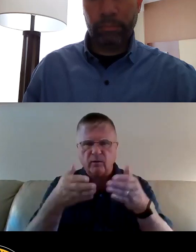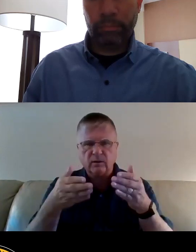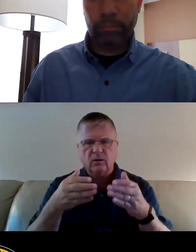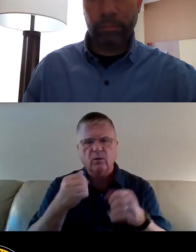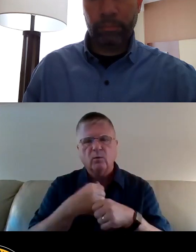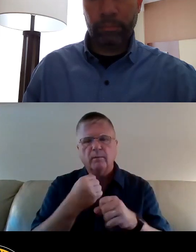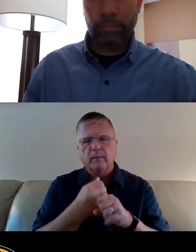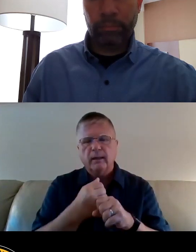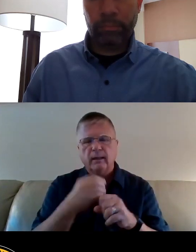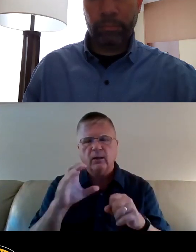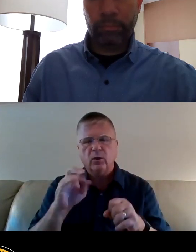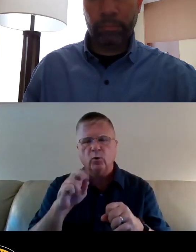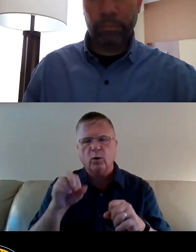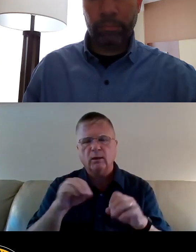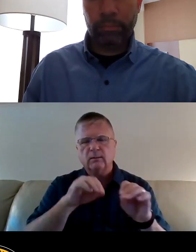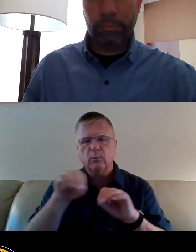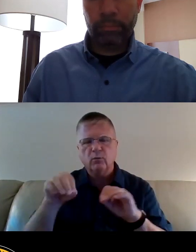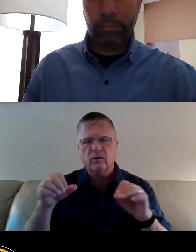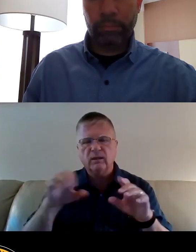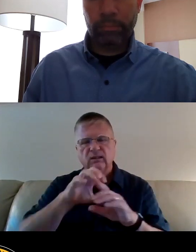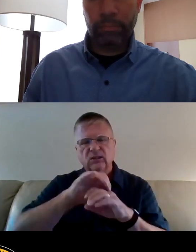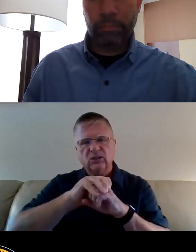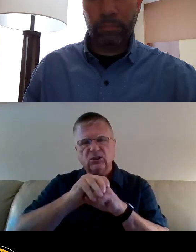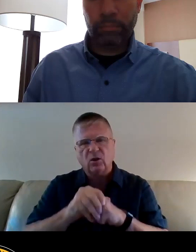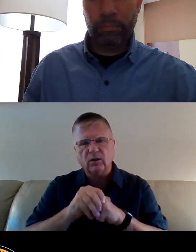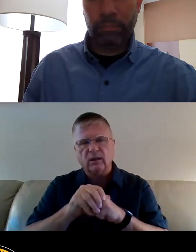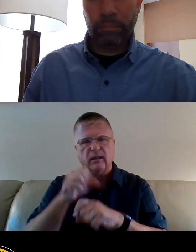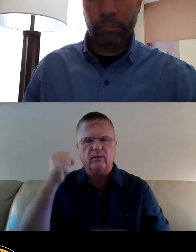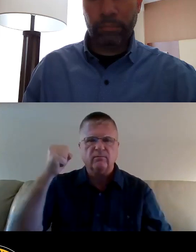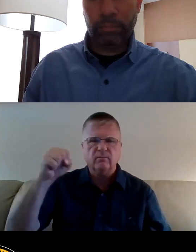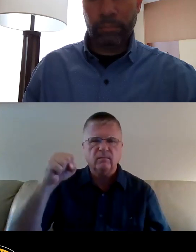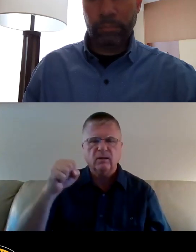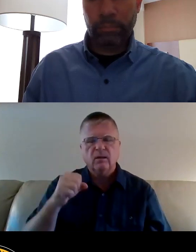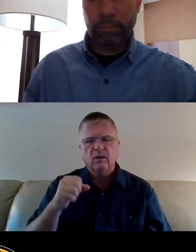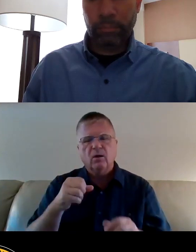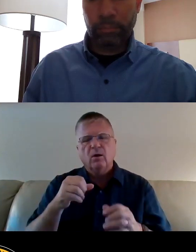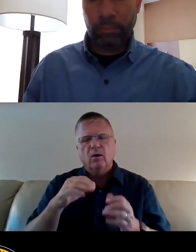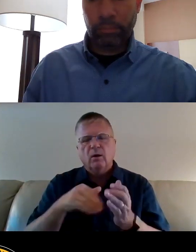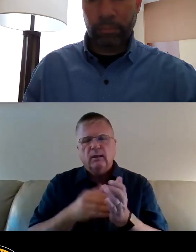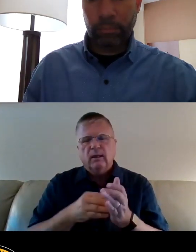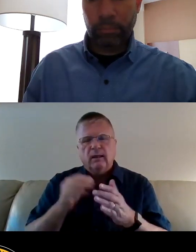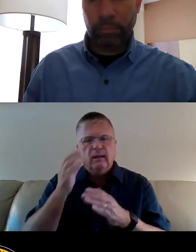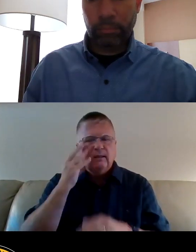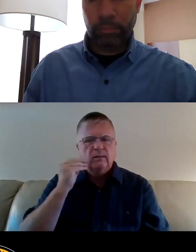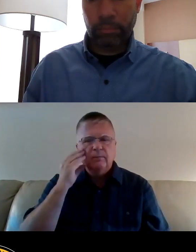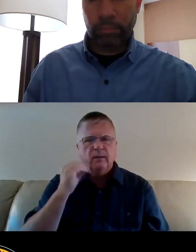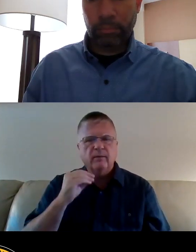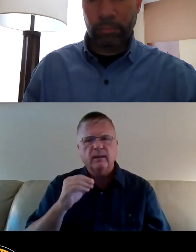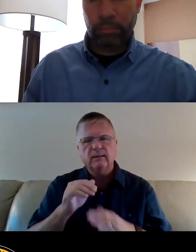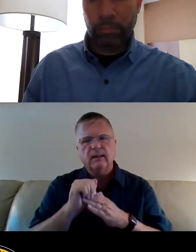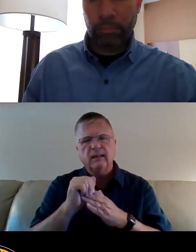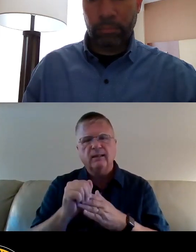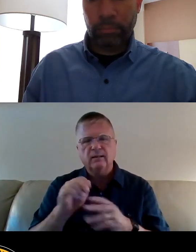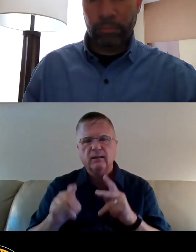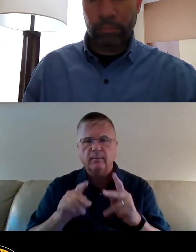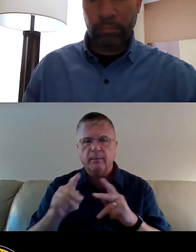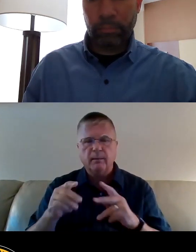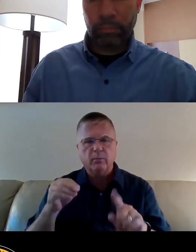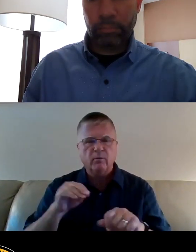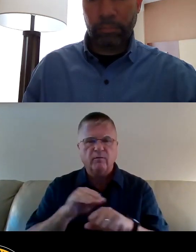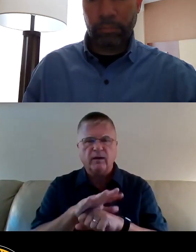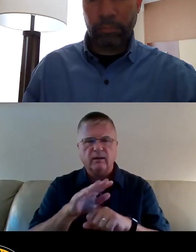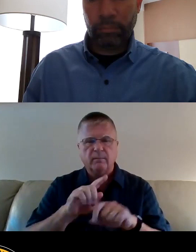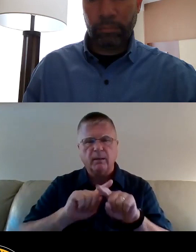-movement solidarity to implement a strategy that centers the experiences and leadership of people who are affected by multiple